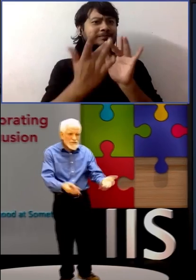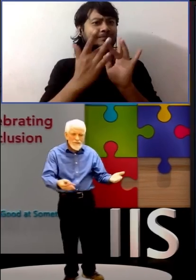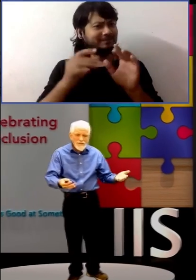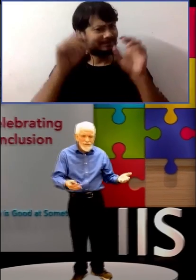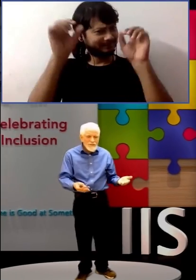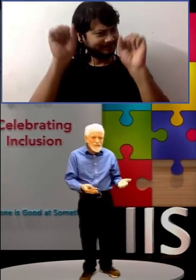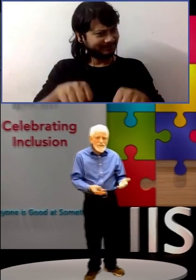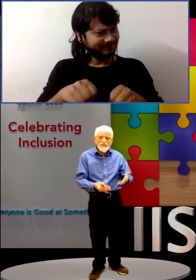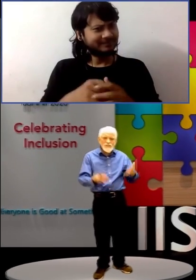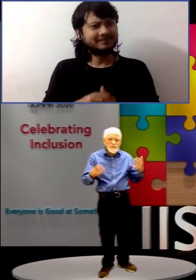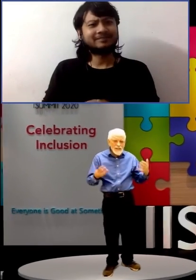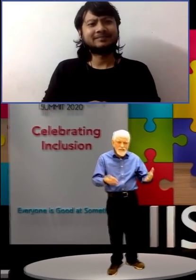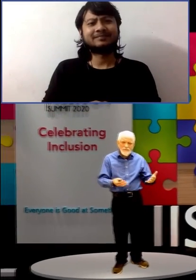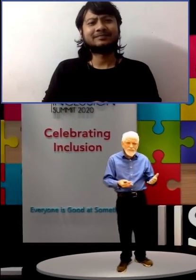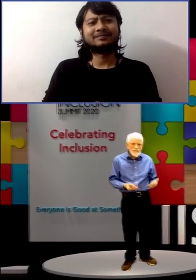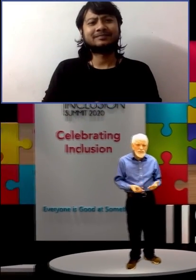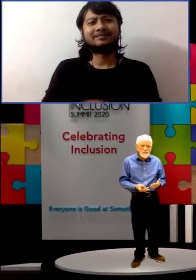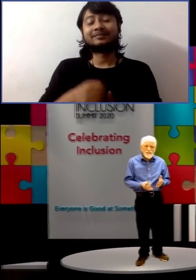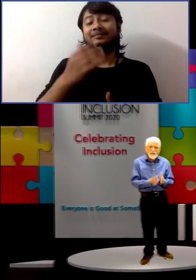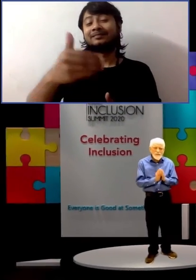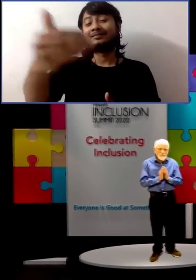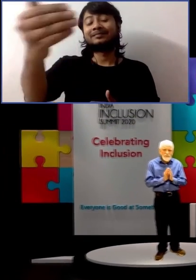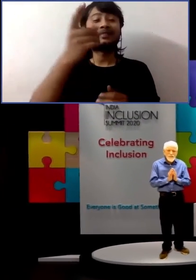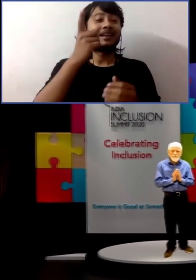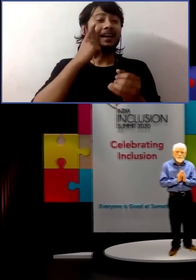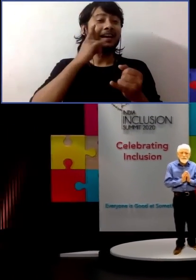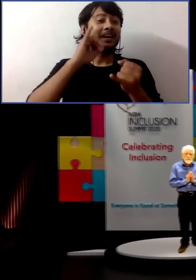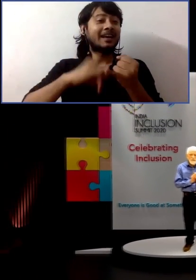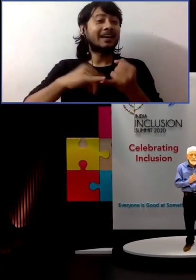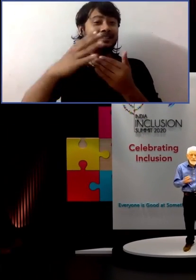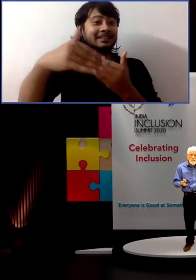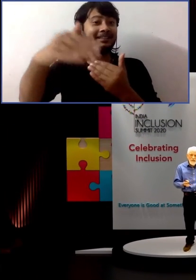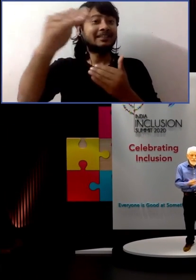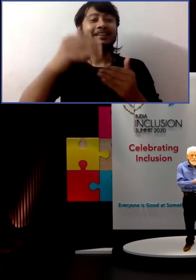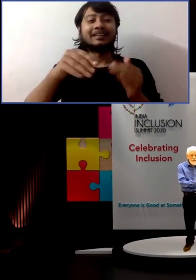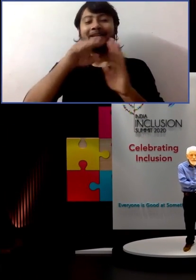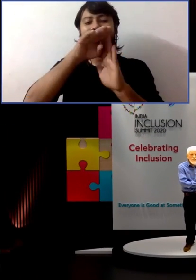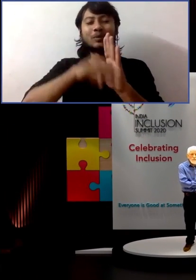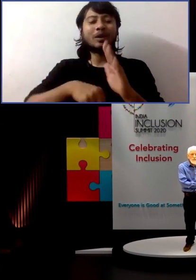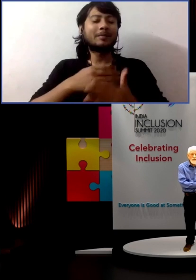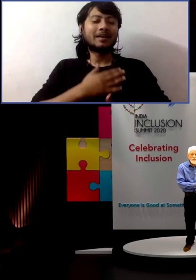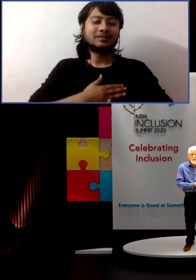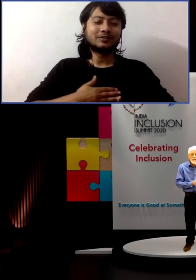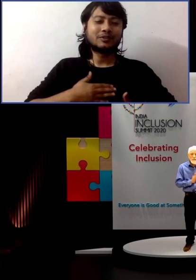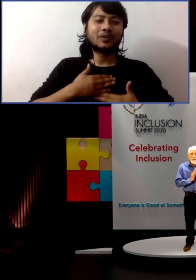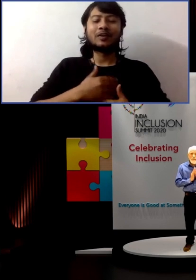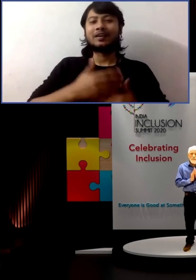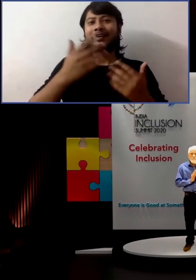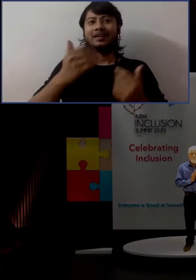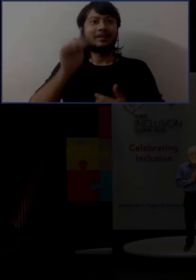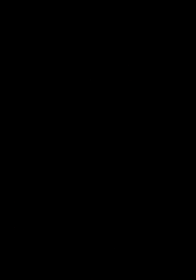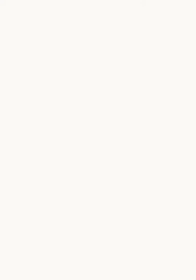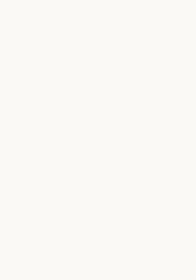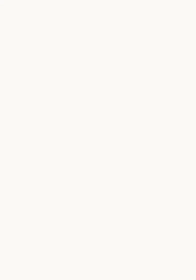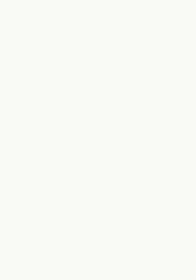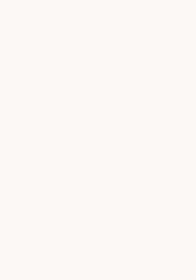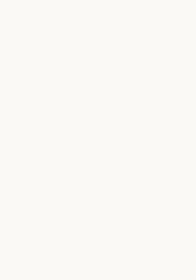the session, after the session. I'd love to hear from you. Email me, text me, call me. Thank you.